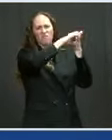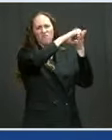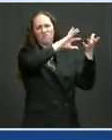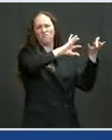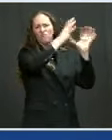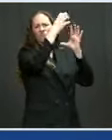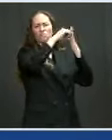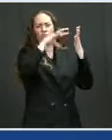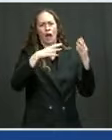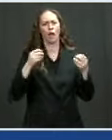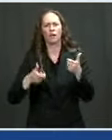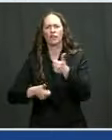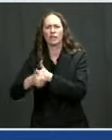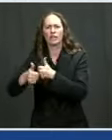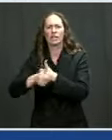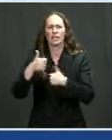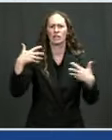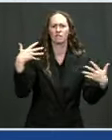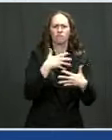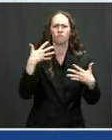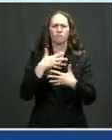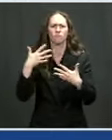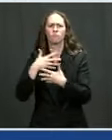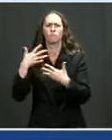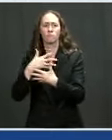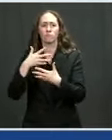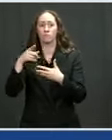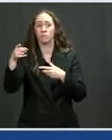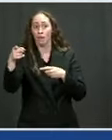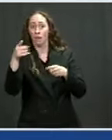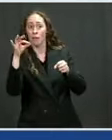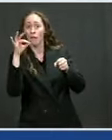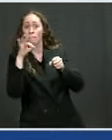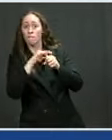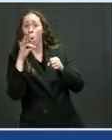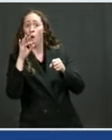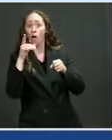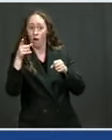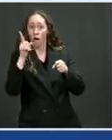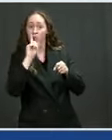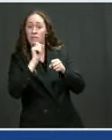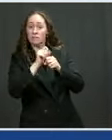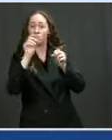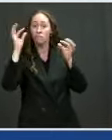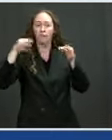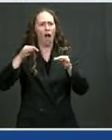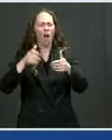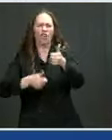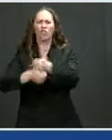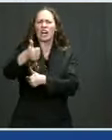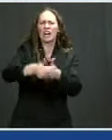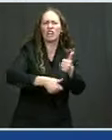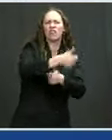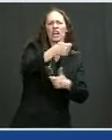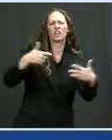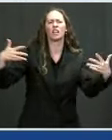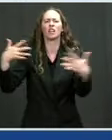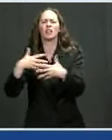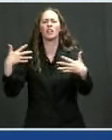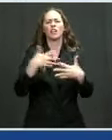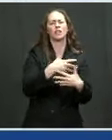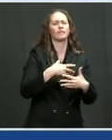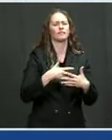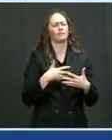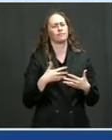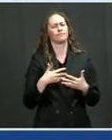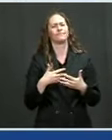tallying and reporting the election results. But today, as for the act of voting itself, I urge voting rights groups